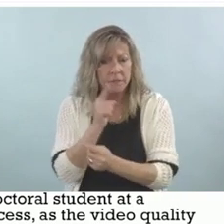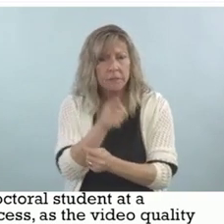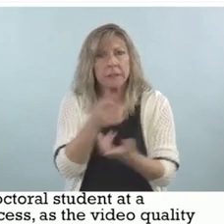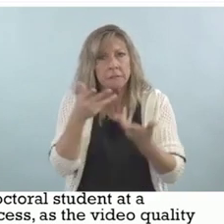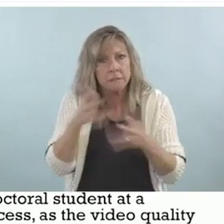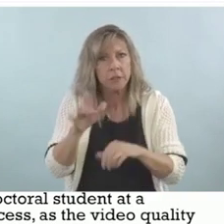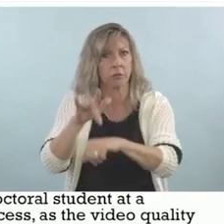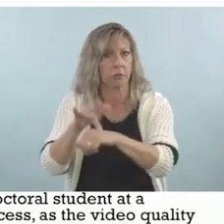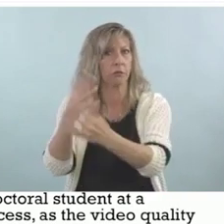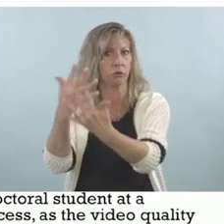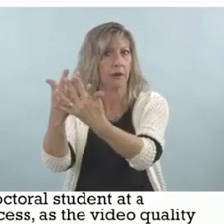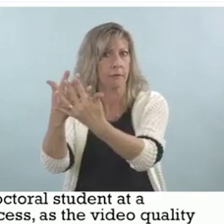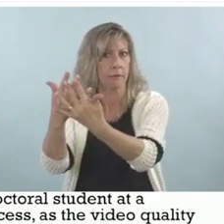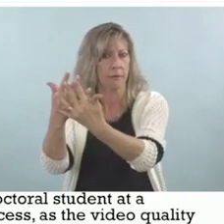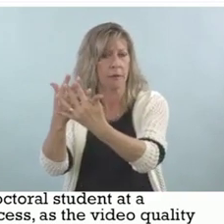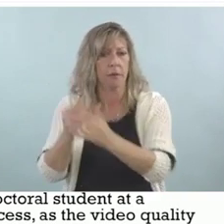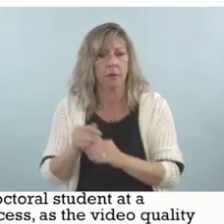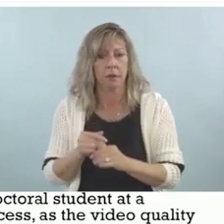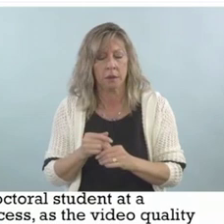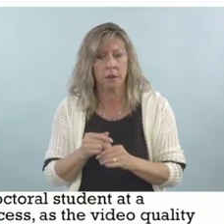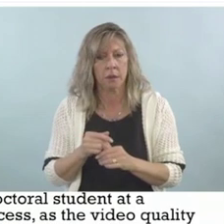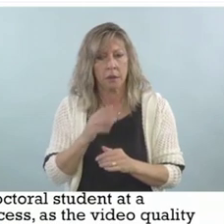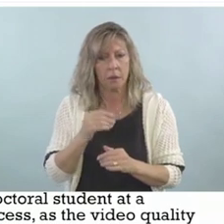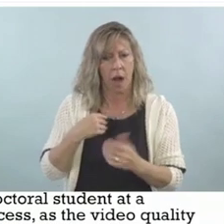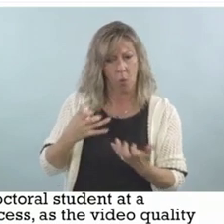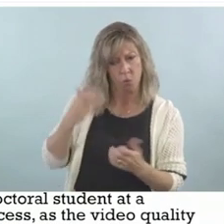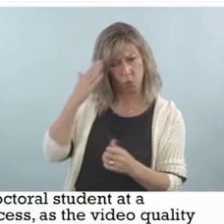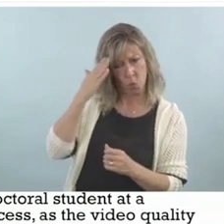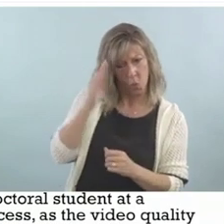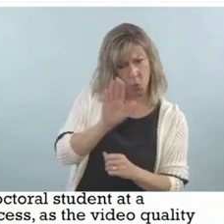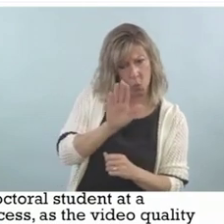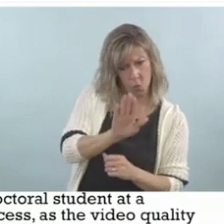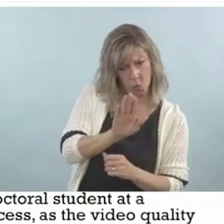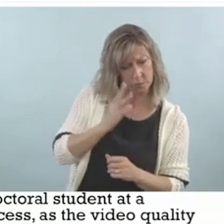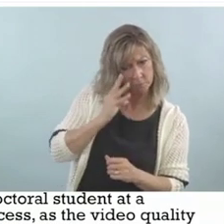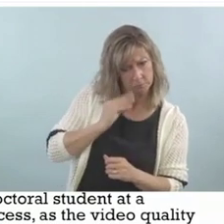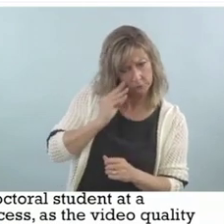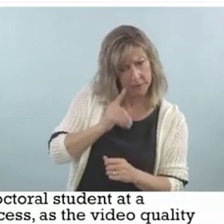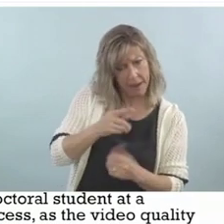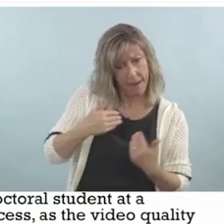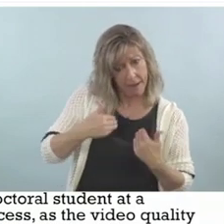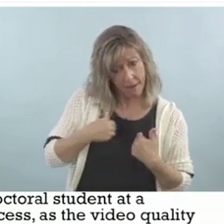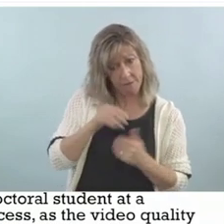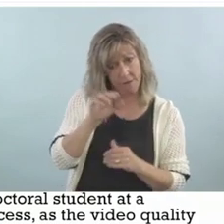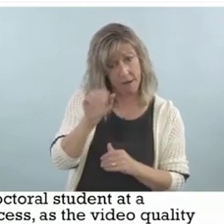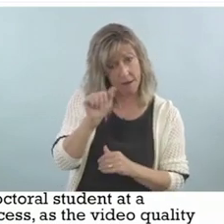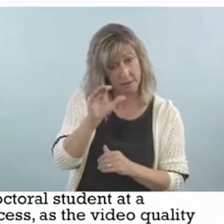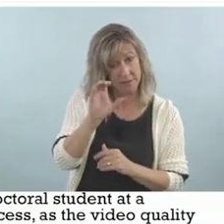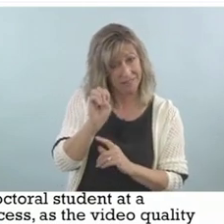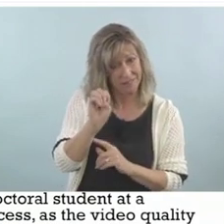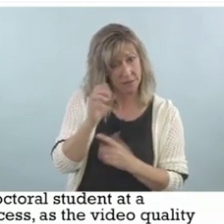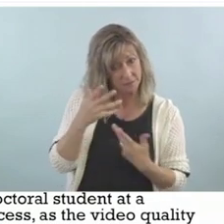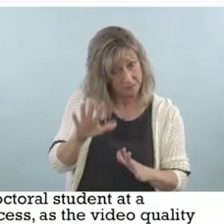identify if they had ACEs in their background. Like, could ACEs have been a contributor to their